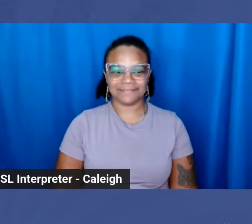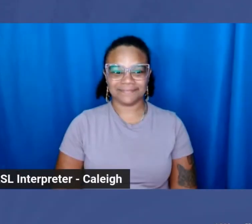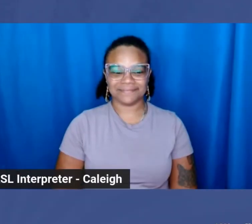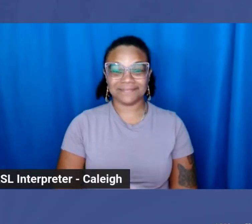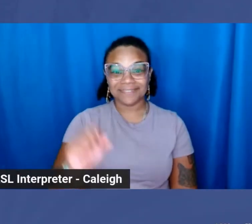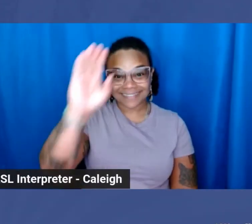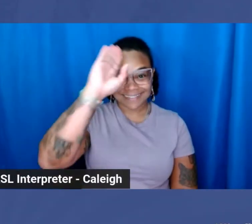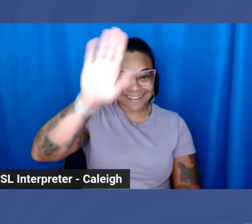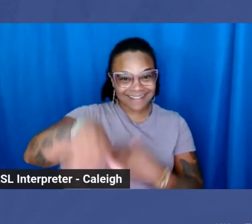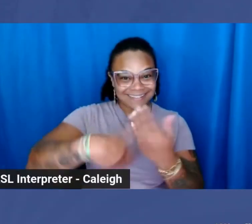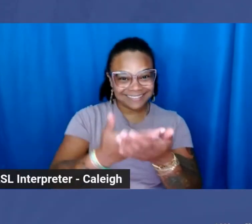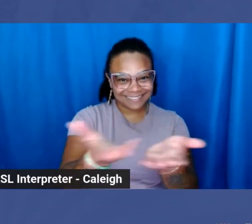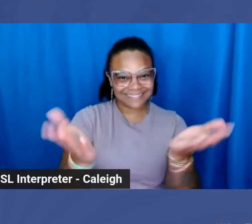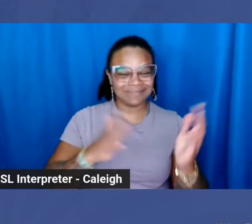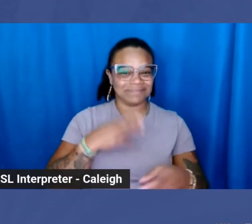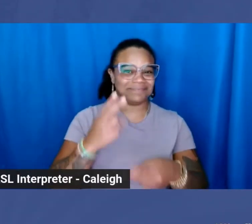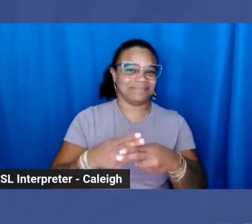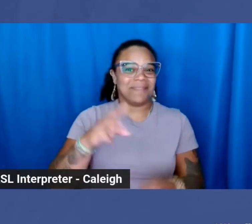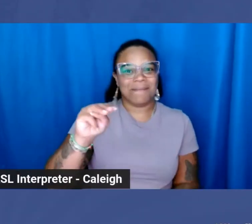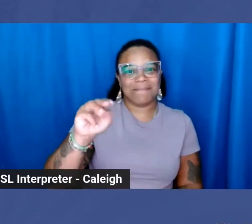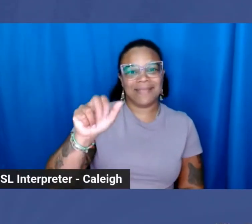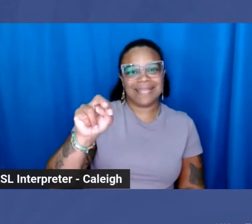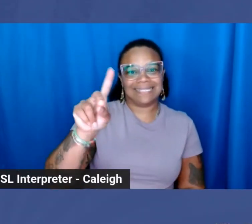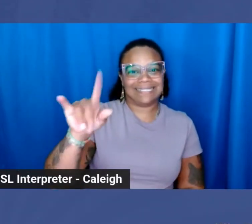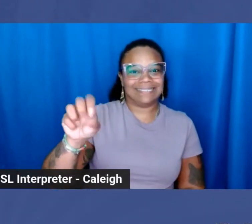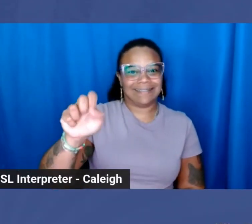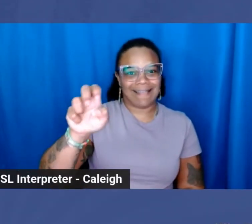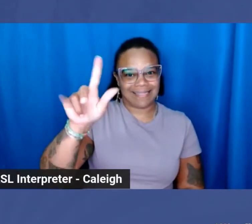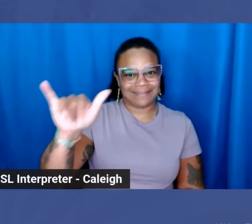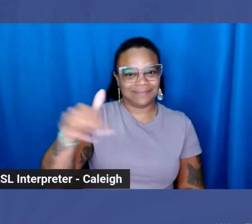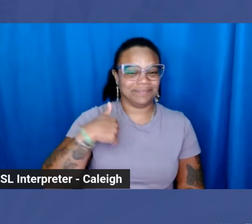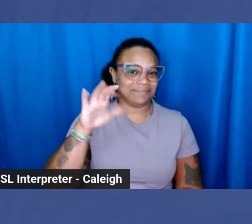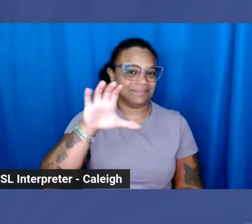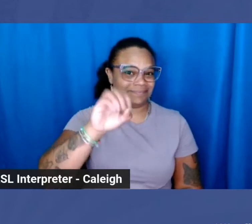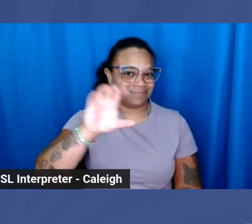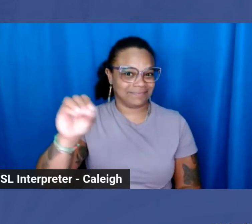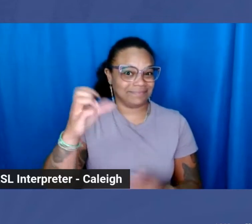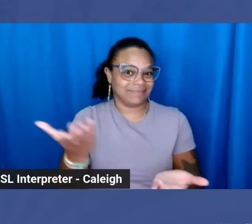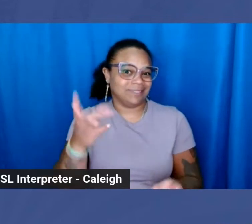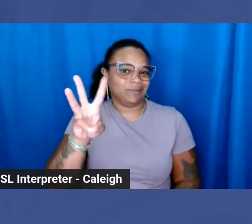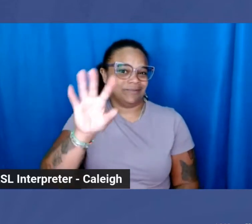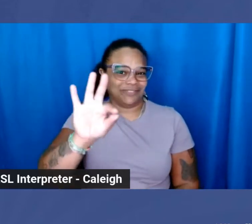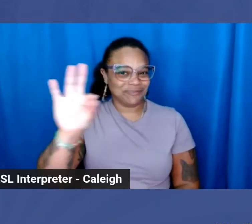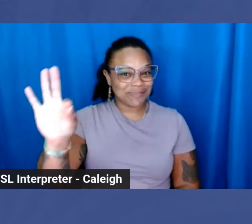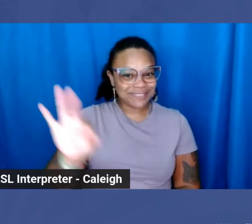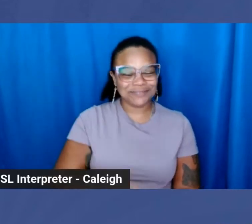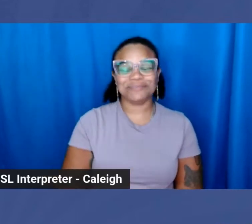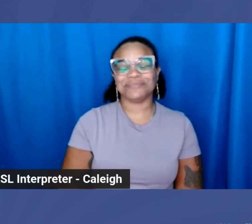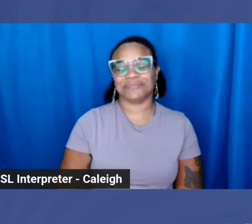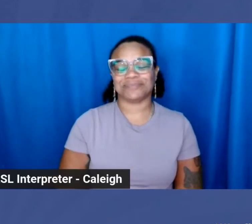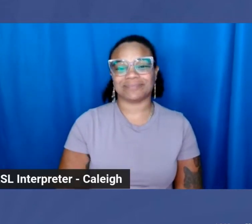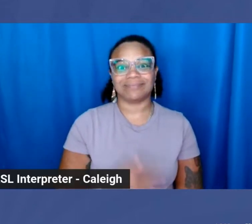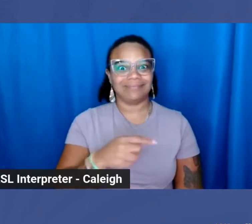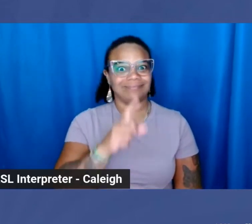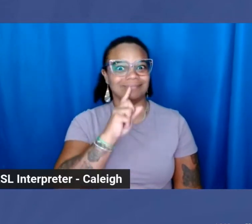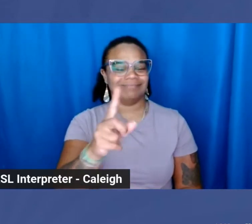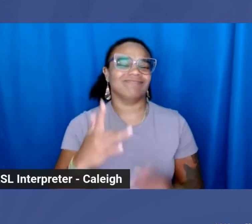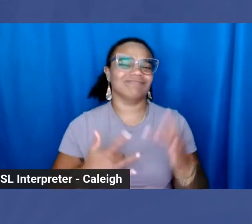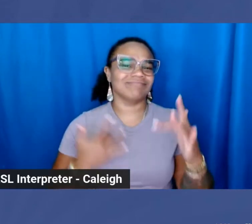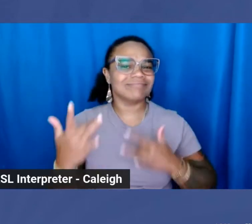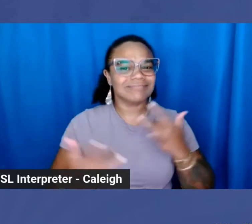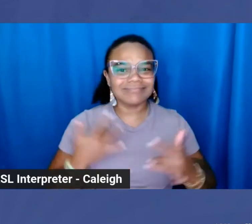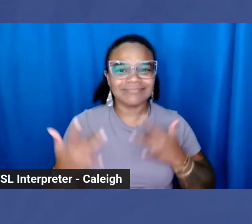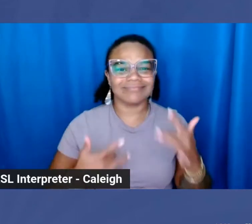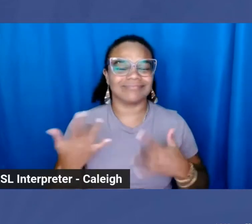Hello, everybody. My name is Mandy Sally. I'm the Chief Operating Officer at the Woodhull Freedom Foundation. And I'm really so thrilled